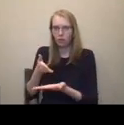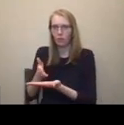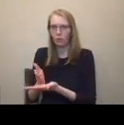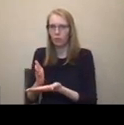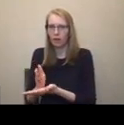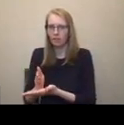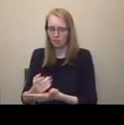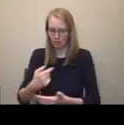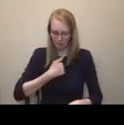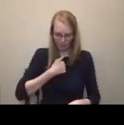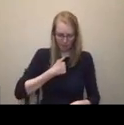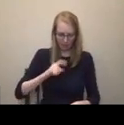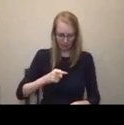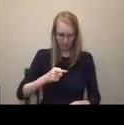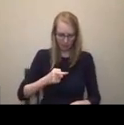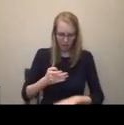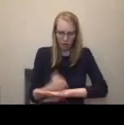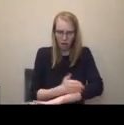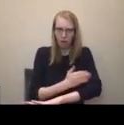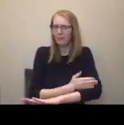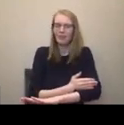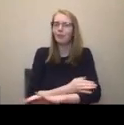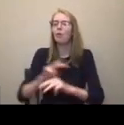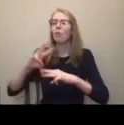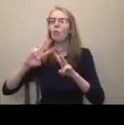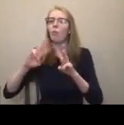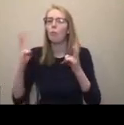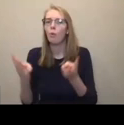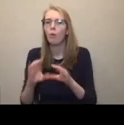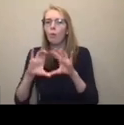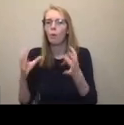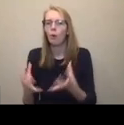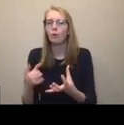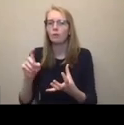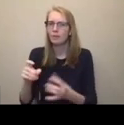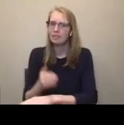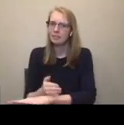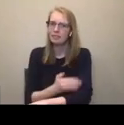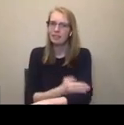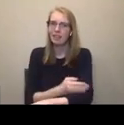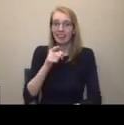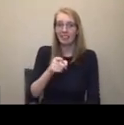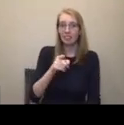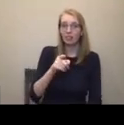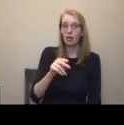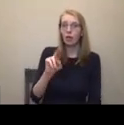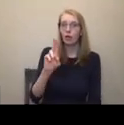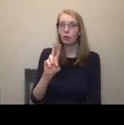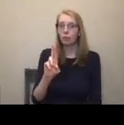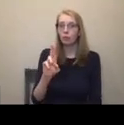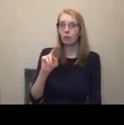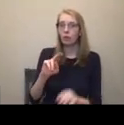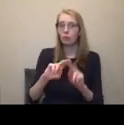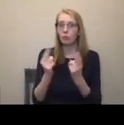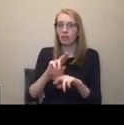better. The way we treat human beings needs to improve. So this is the United Nations human rights framework. Sorry, I'm going to try to stop